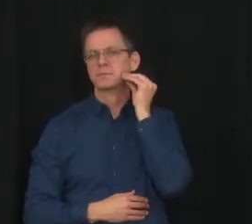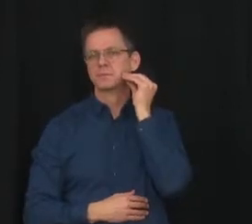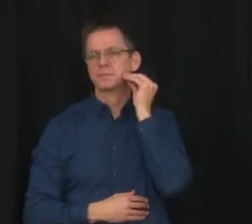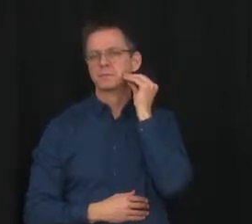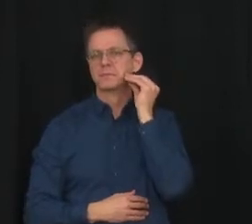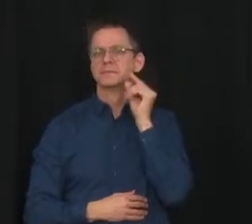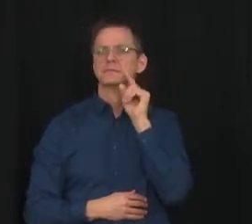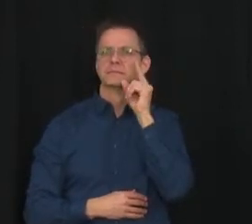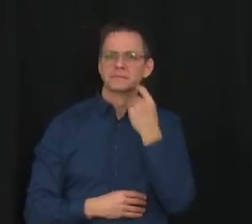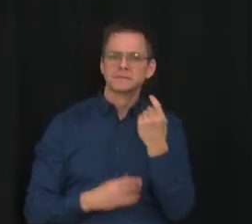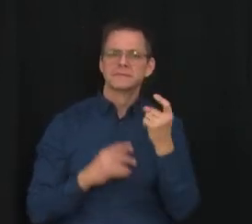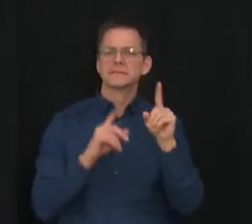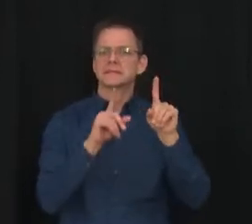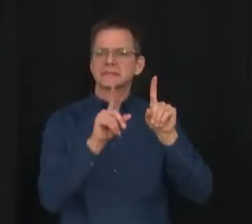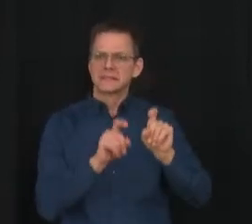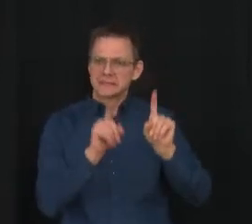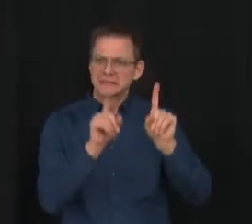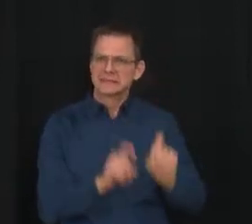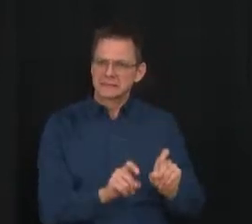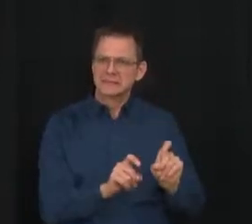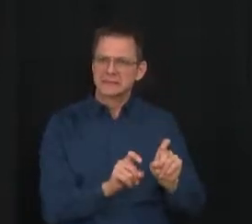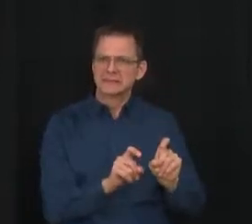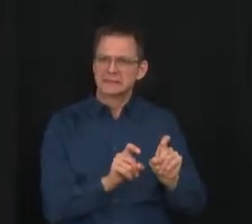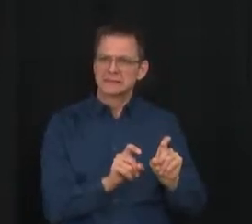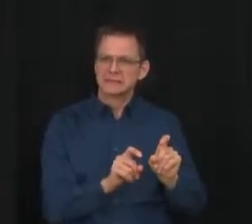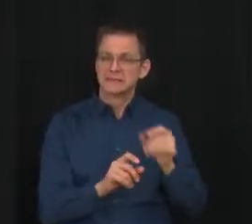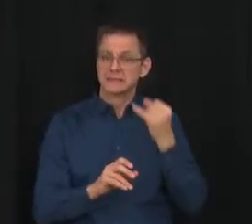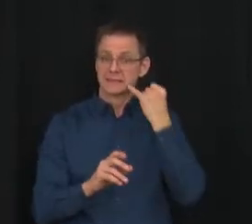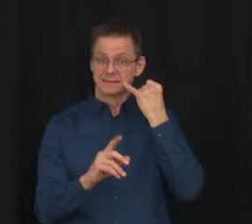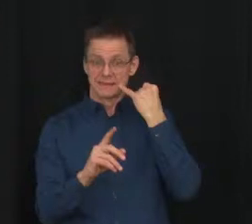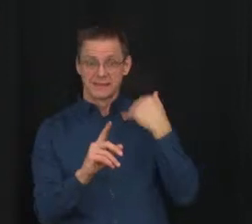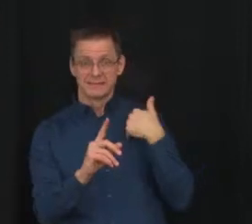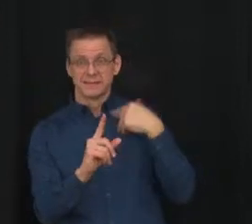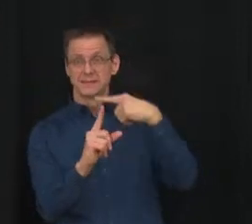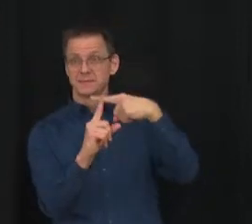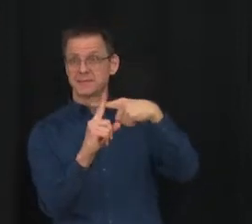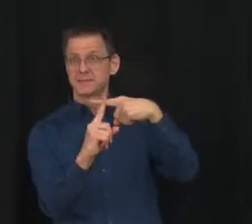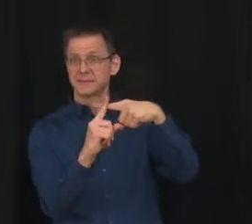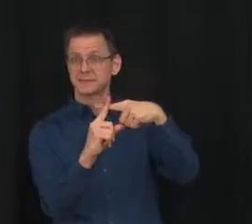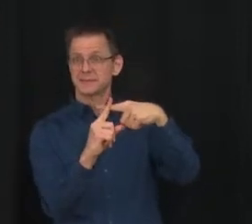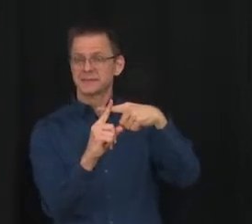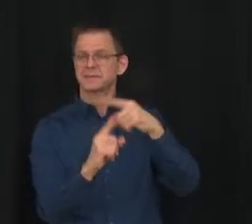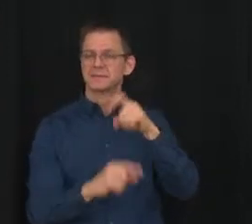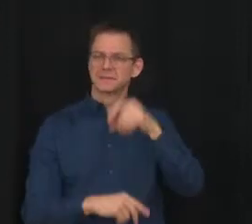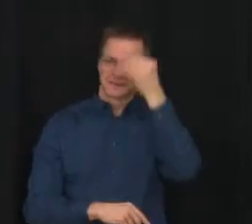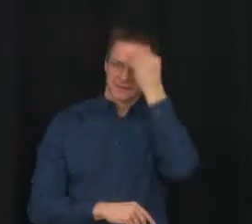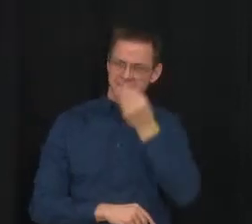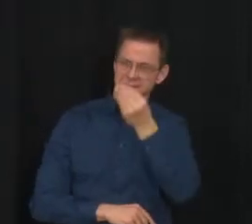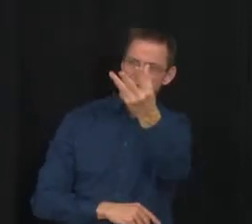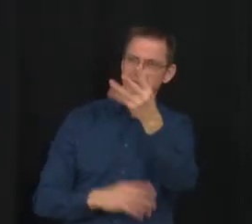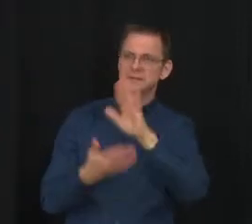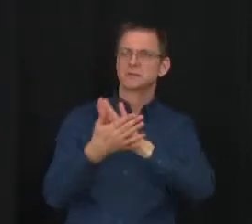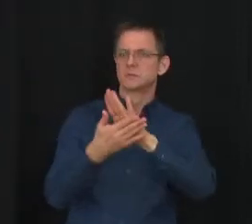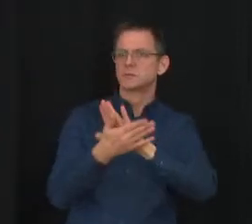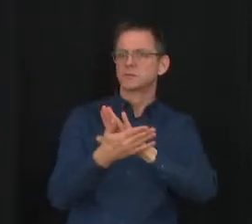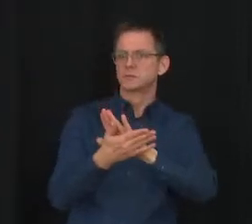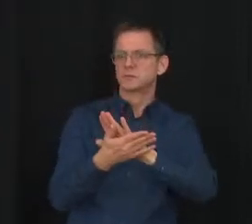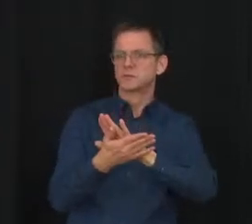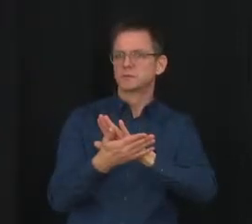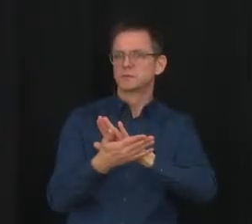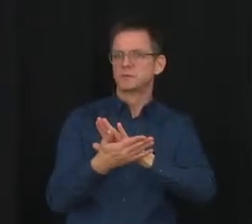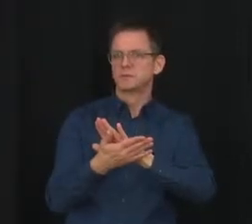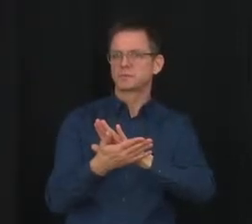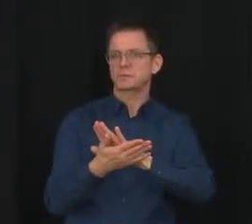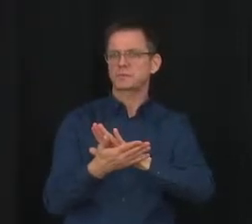And if that turns out to be positive, they should report it to the school. We will then look